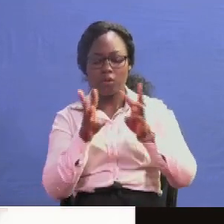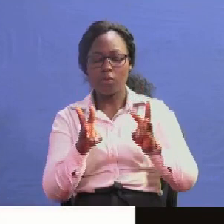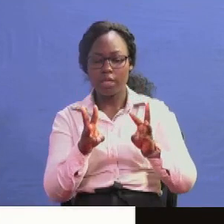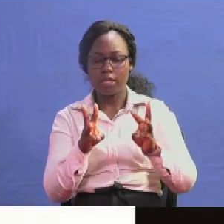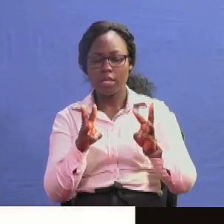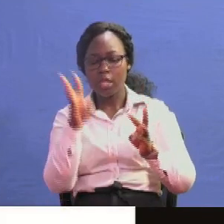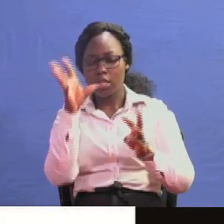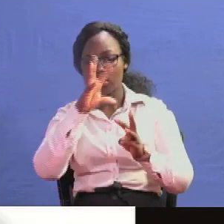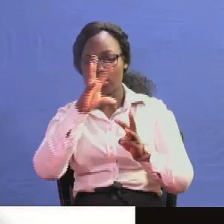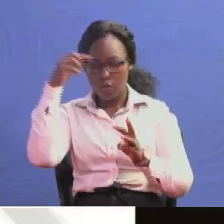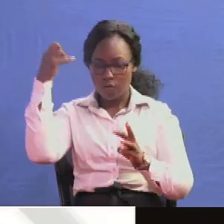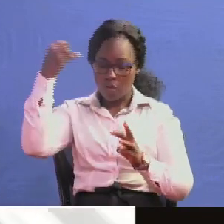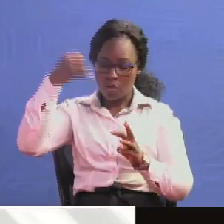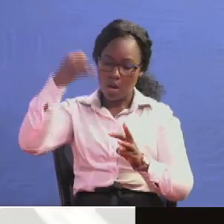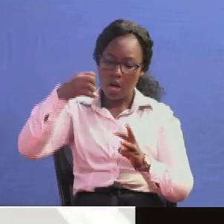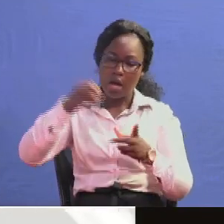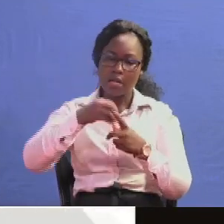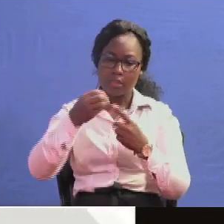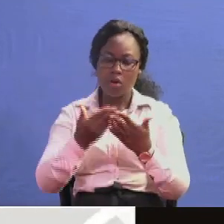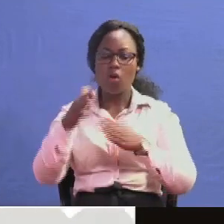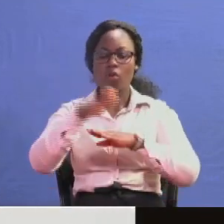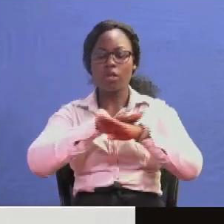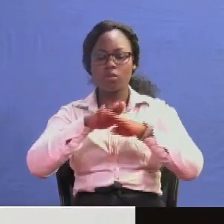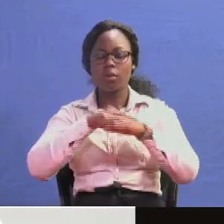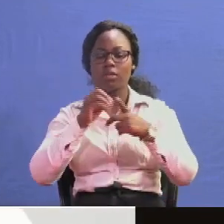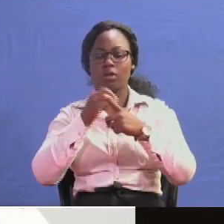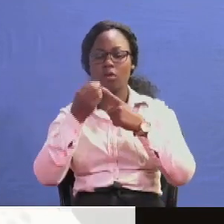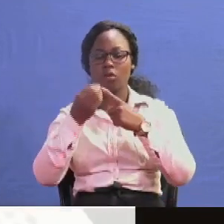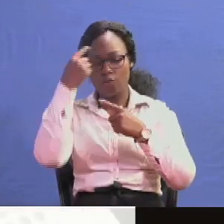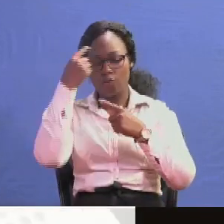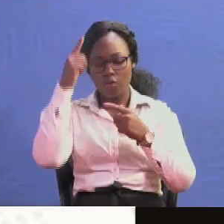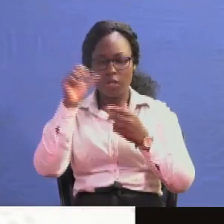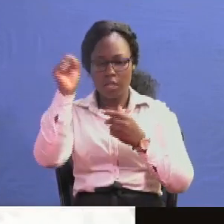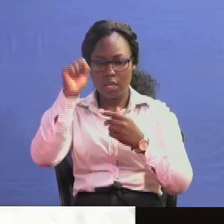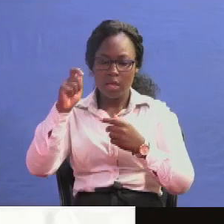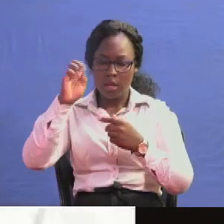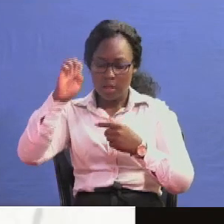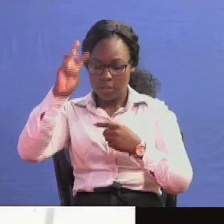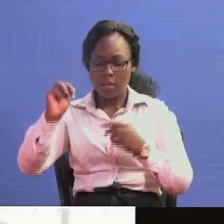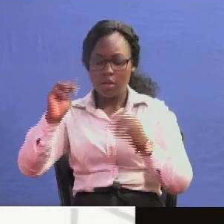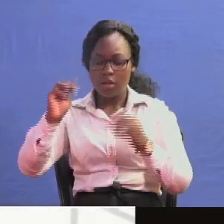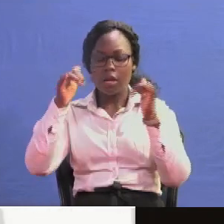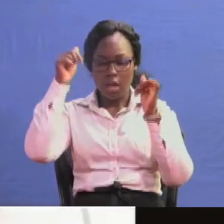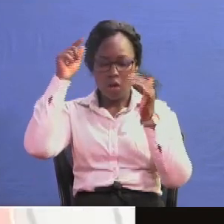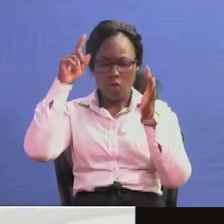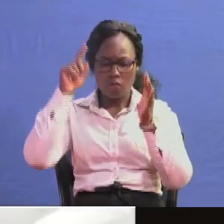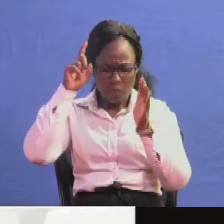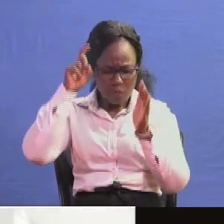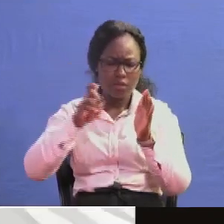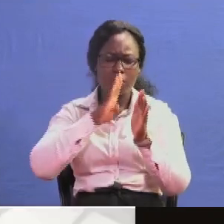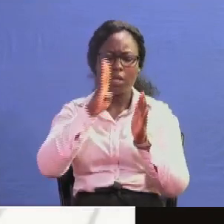going for arts those going for sport sciences and those going for stem it must be on merit in a very practical